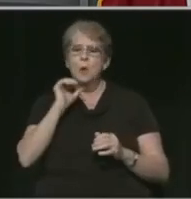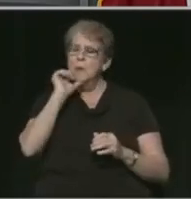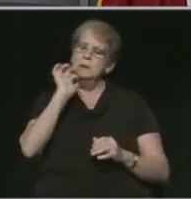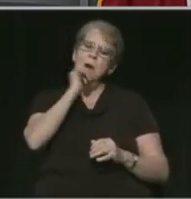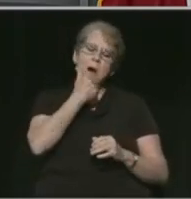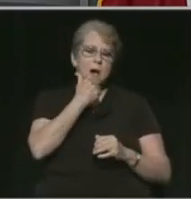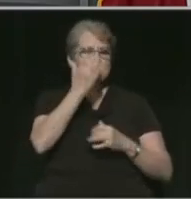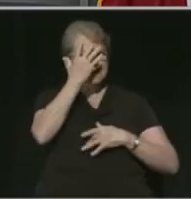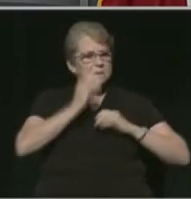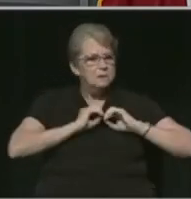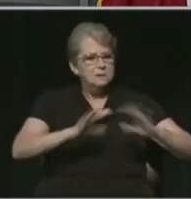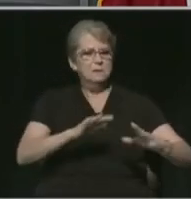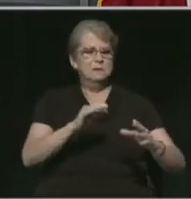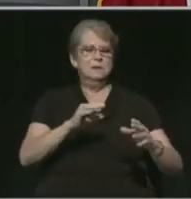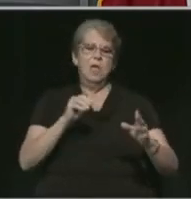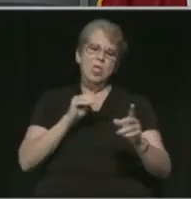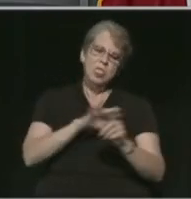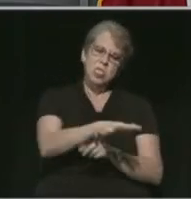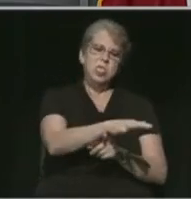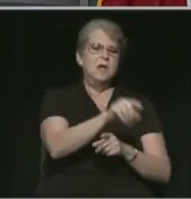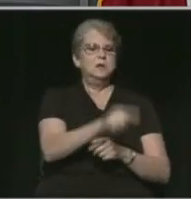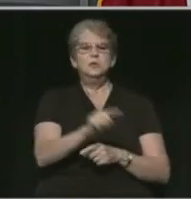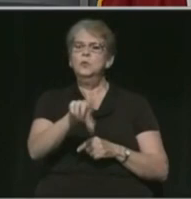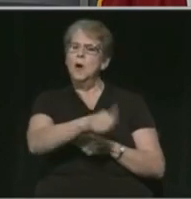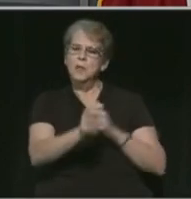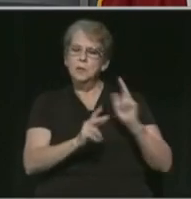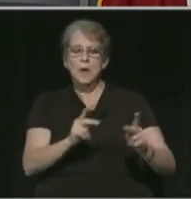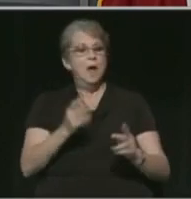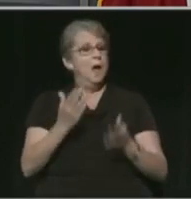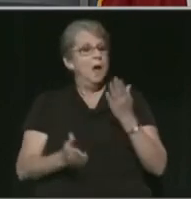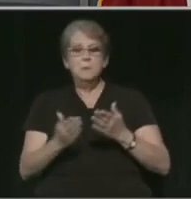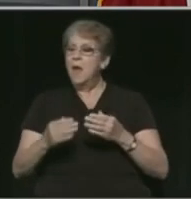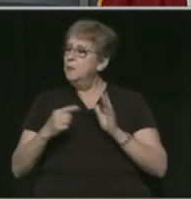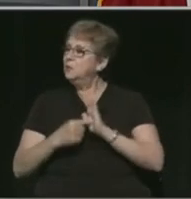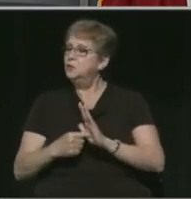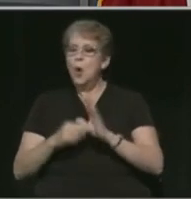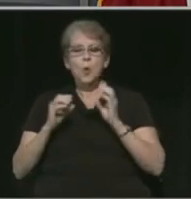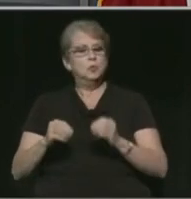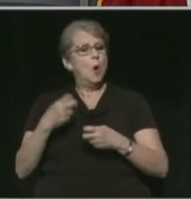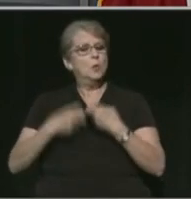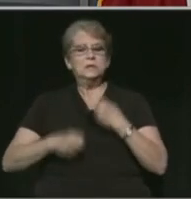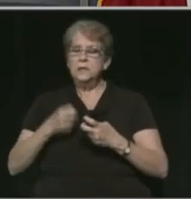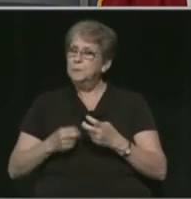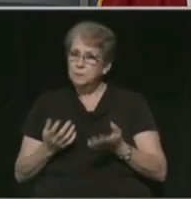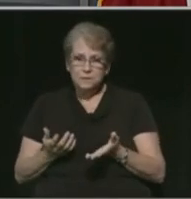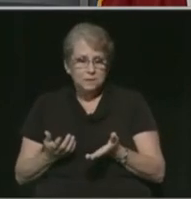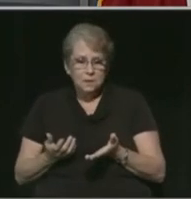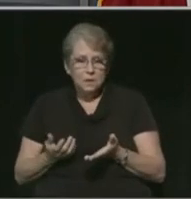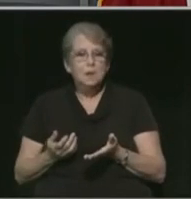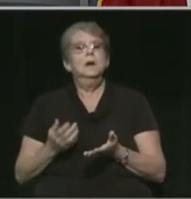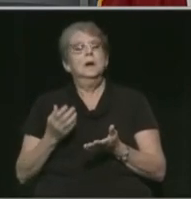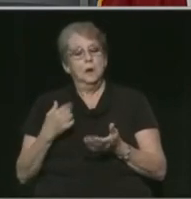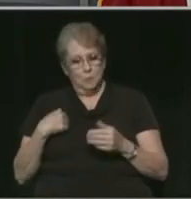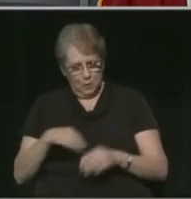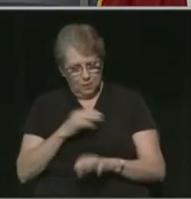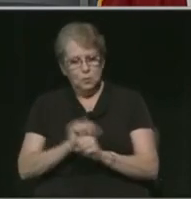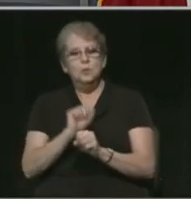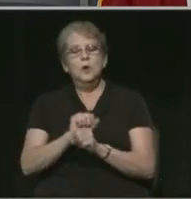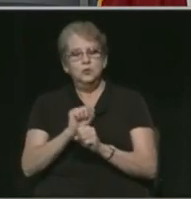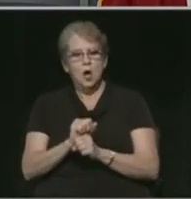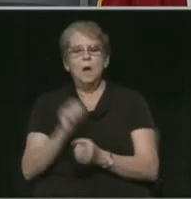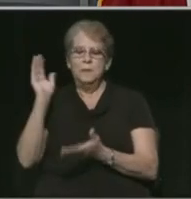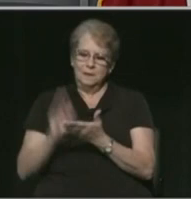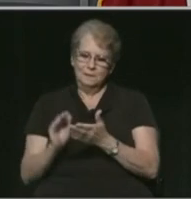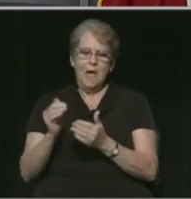transmit, transfer that virus that they might be carrying without symptoms to somebody else. If we do our jobs, we get out of these restrictions